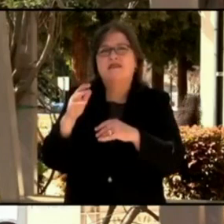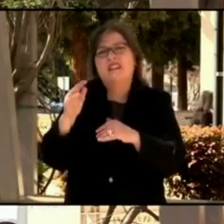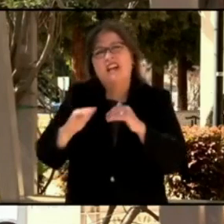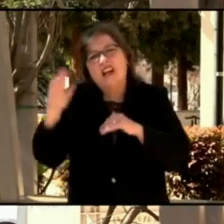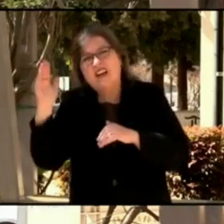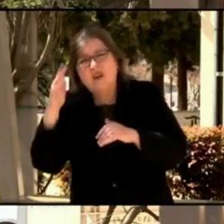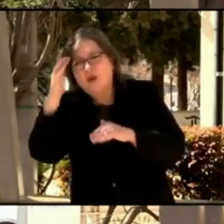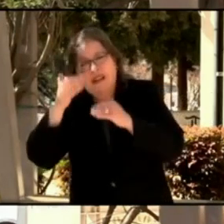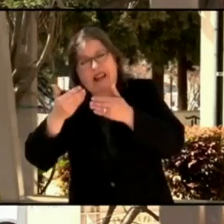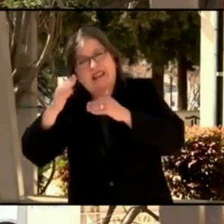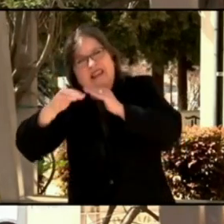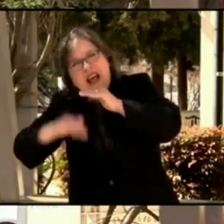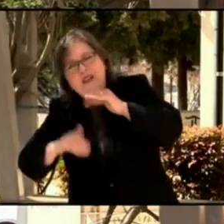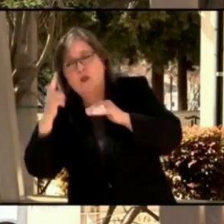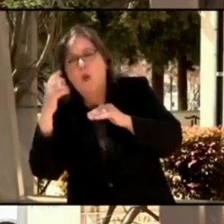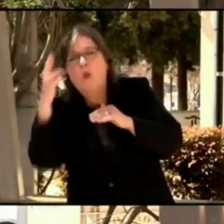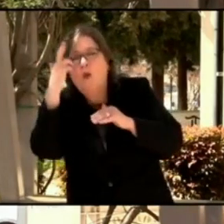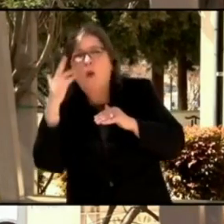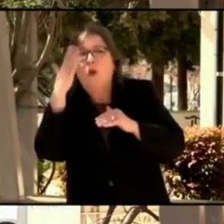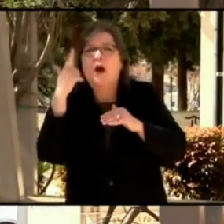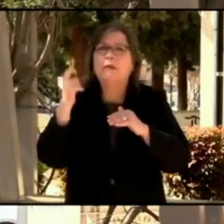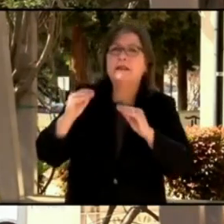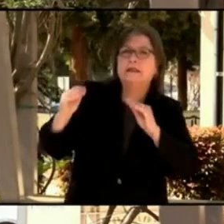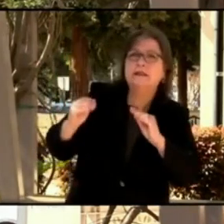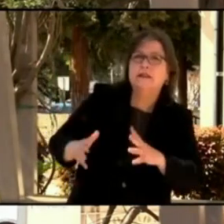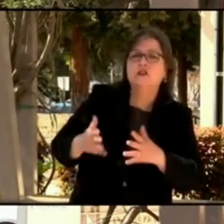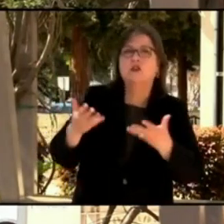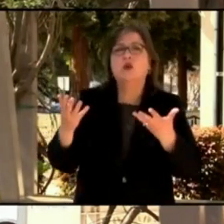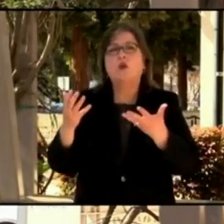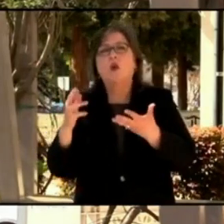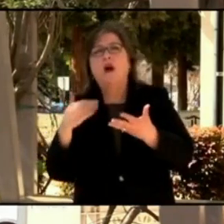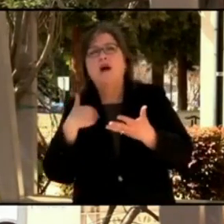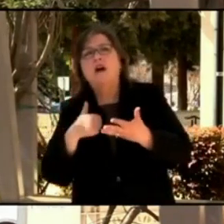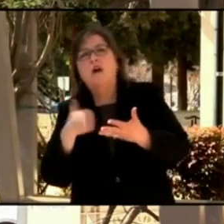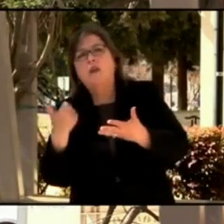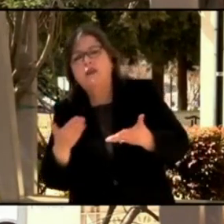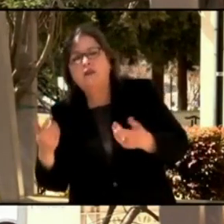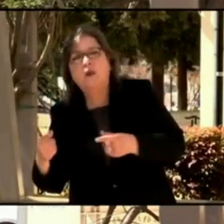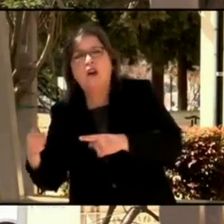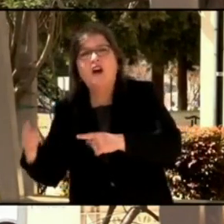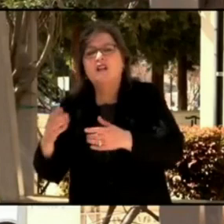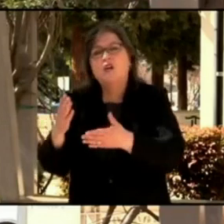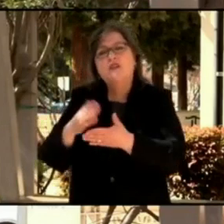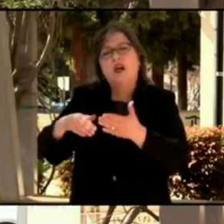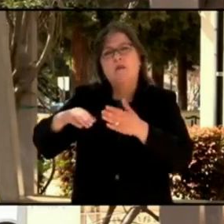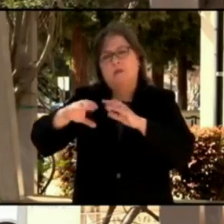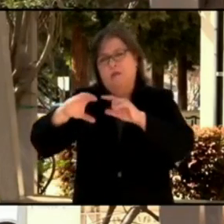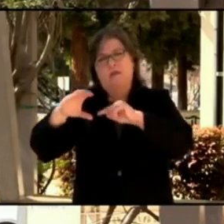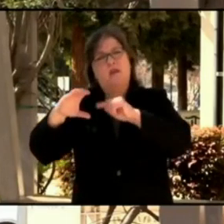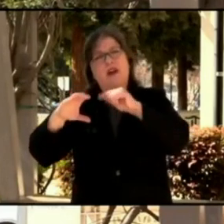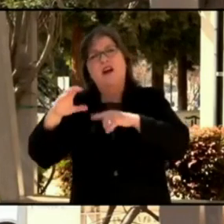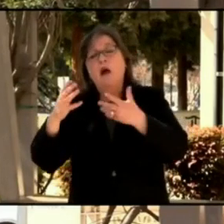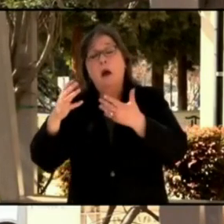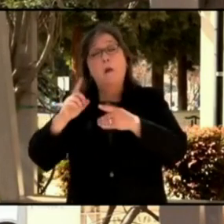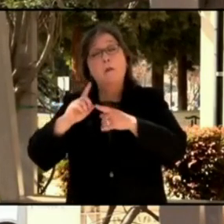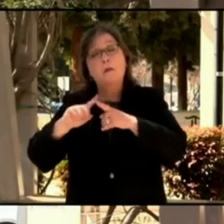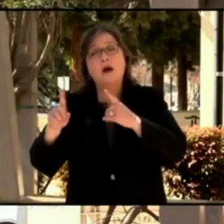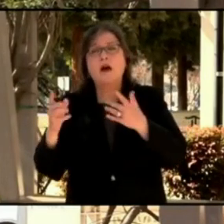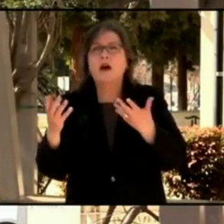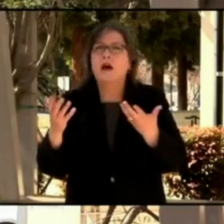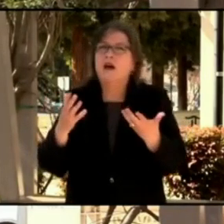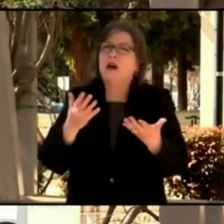for now. So please everyone be patient and as Dr. Cody said, please protect yourself because we do not want the variants